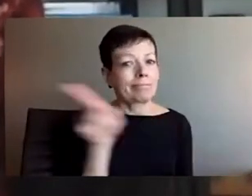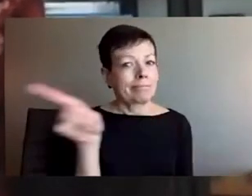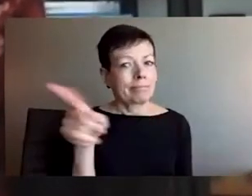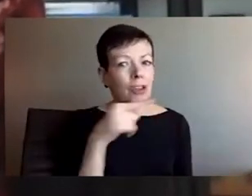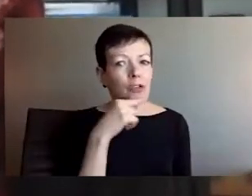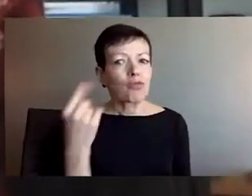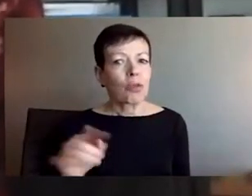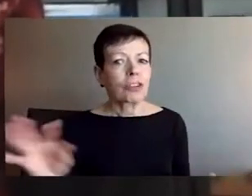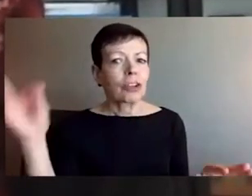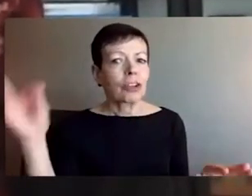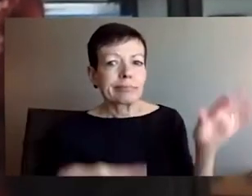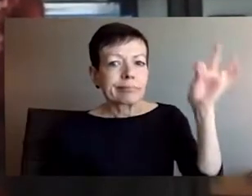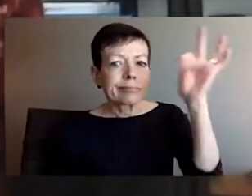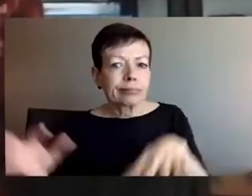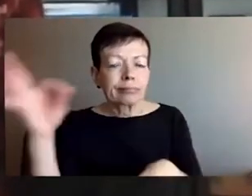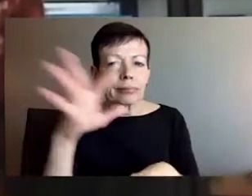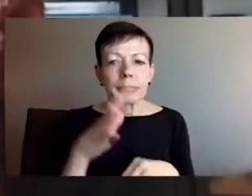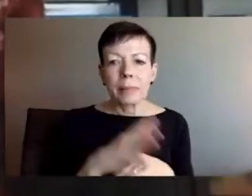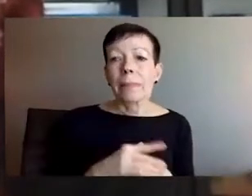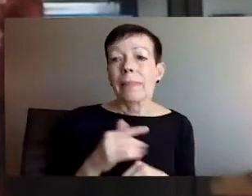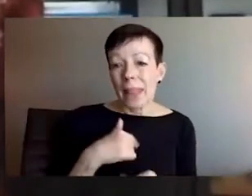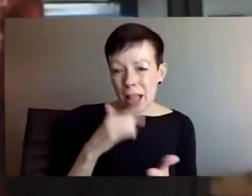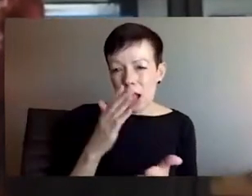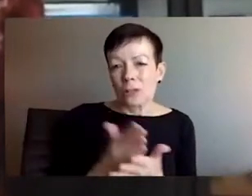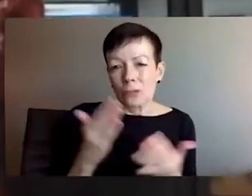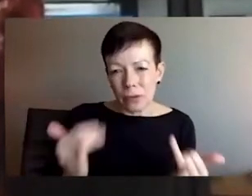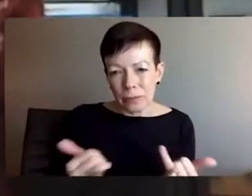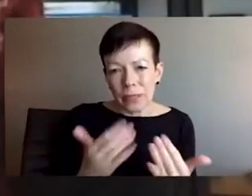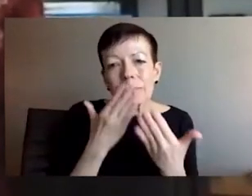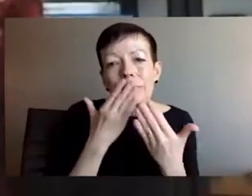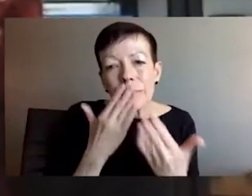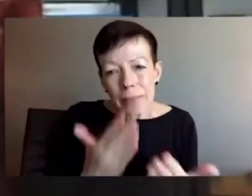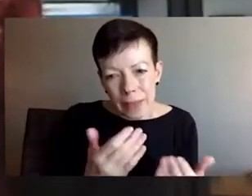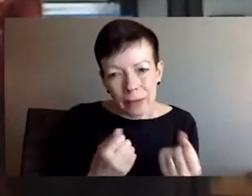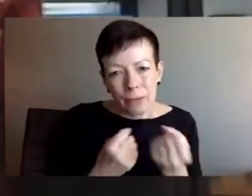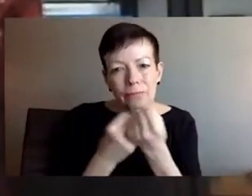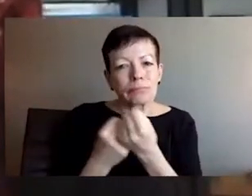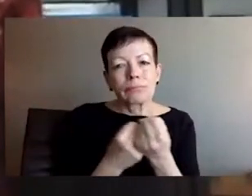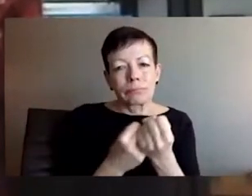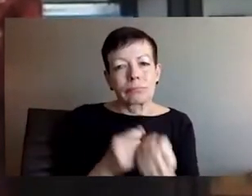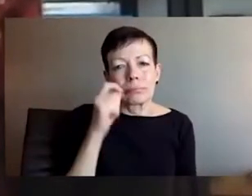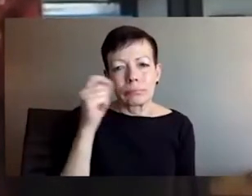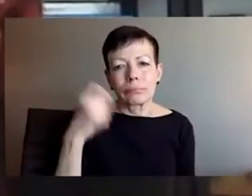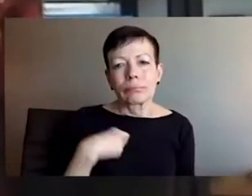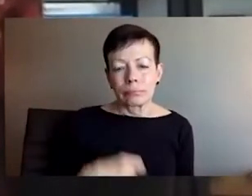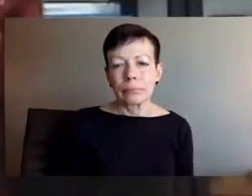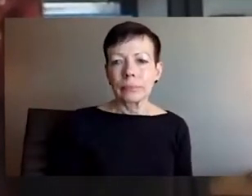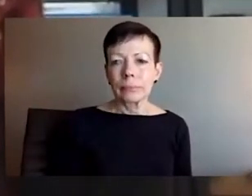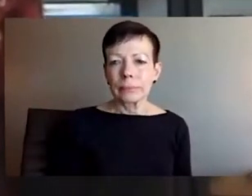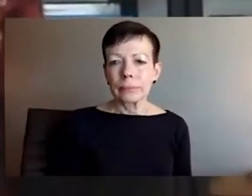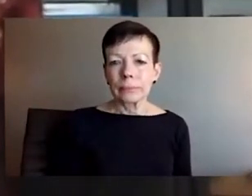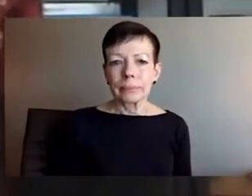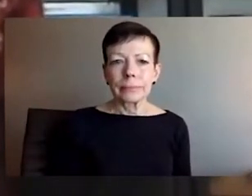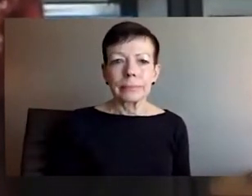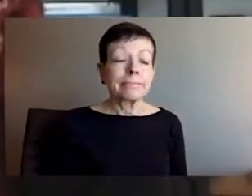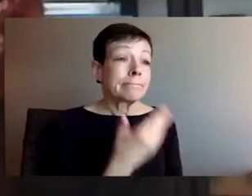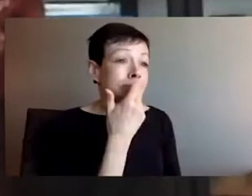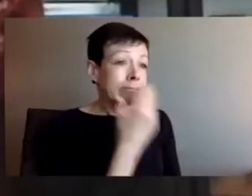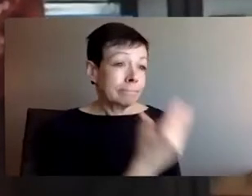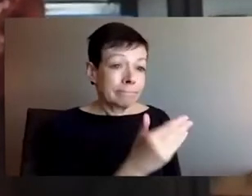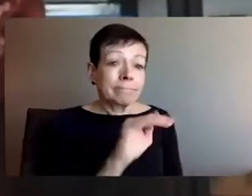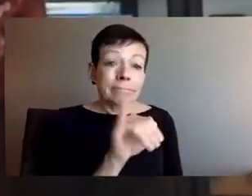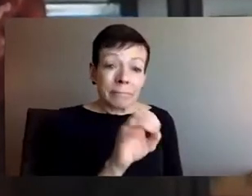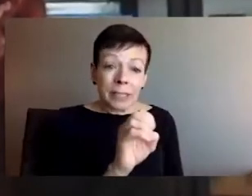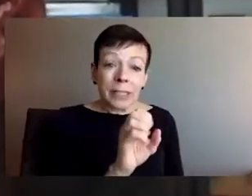Stopping this war means stopping Russia's criminal war against Ukraine. This is not and has never been about NATO. The NATO line